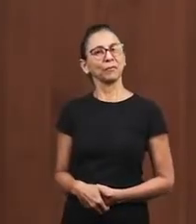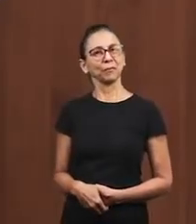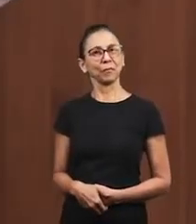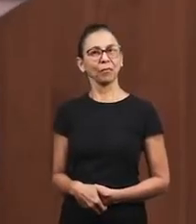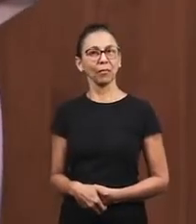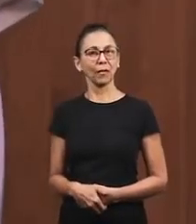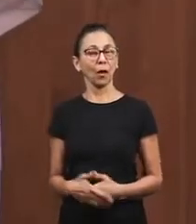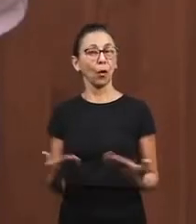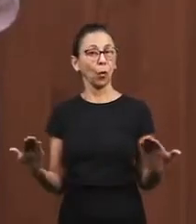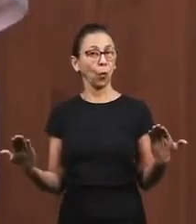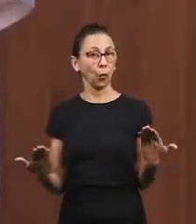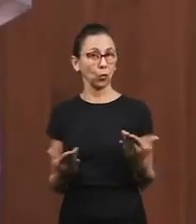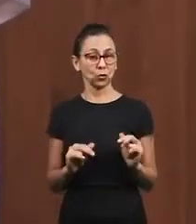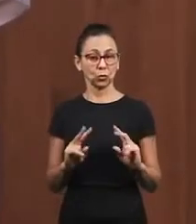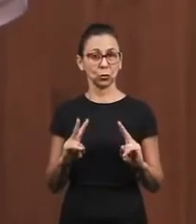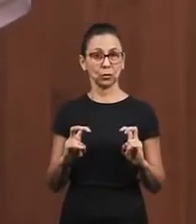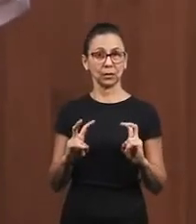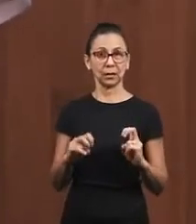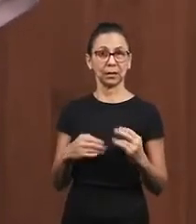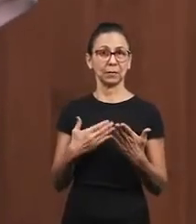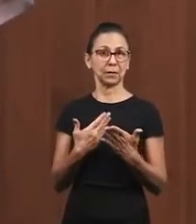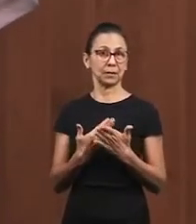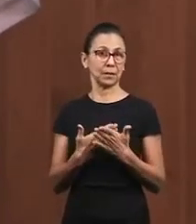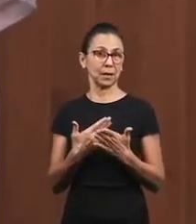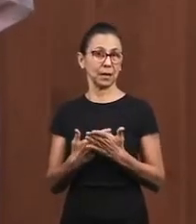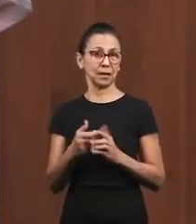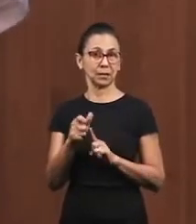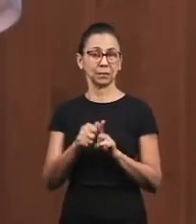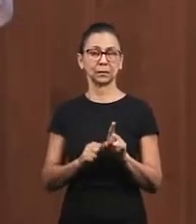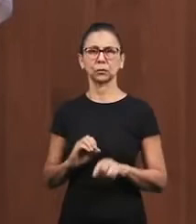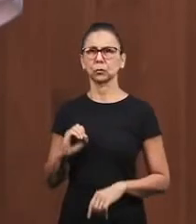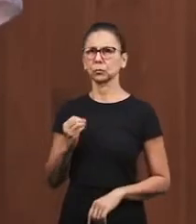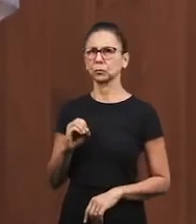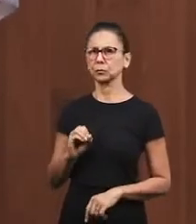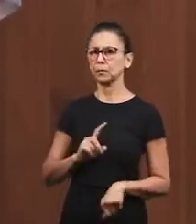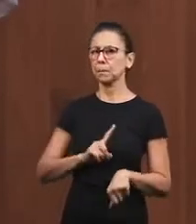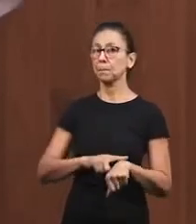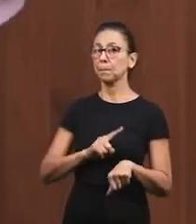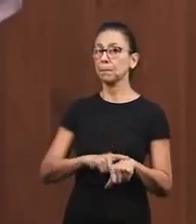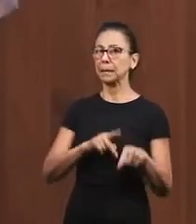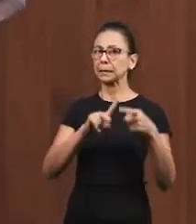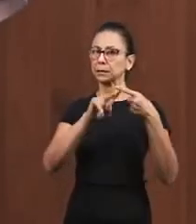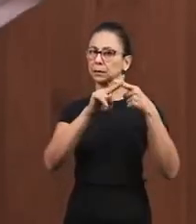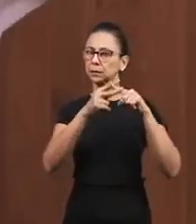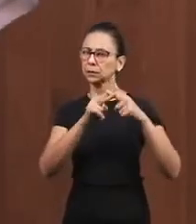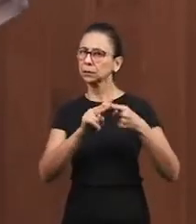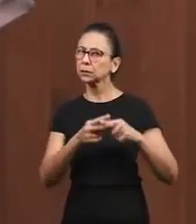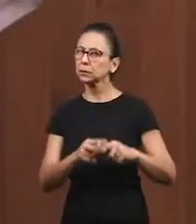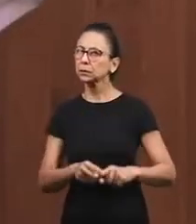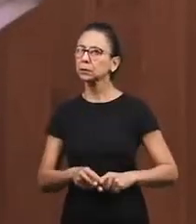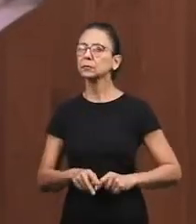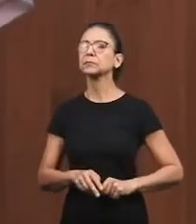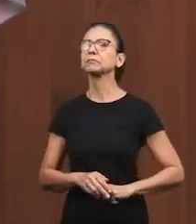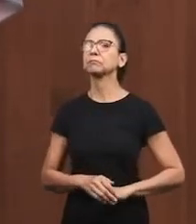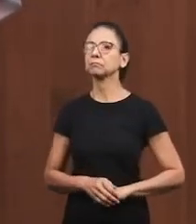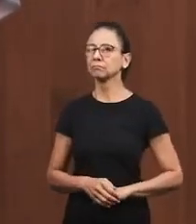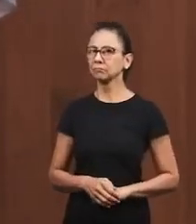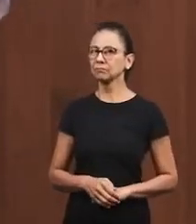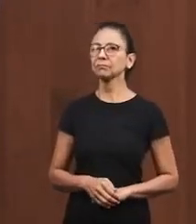Intermediates the theme that we have been setting in the month of October is time of restoration